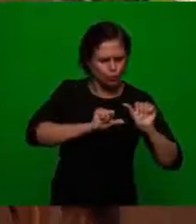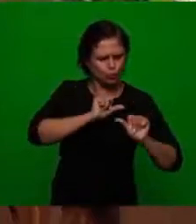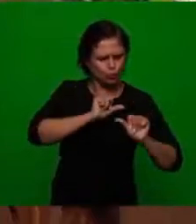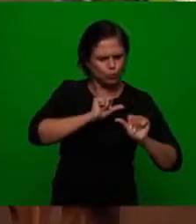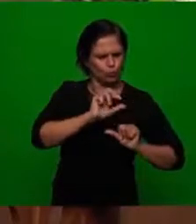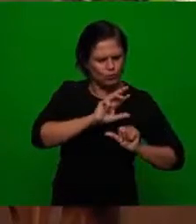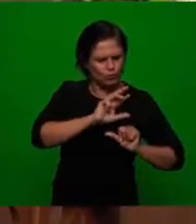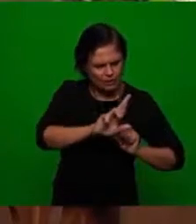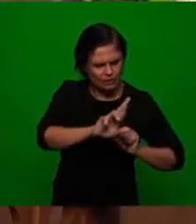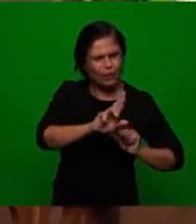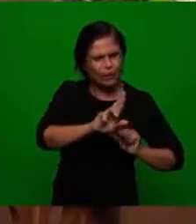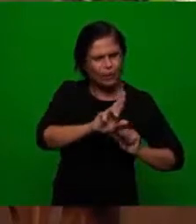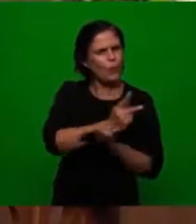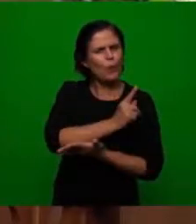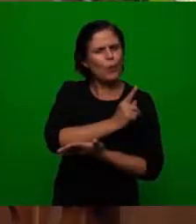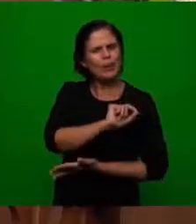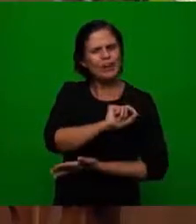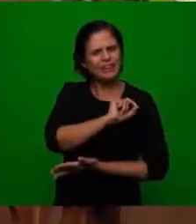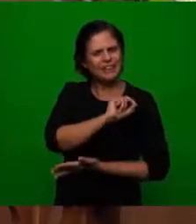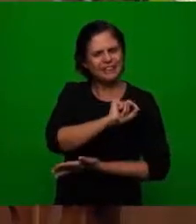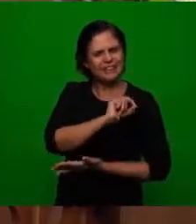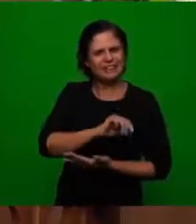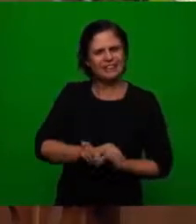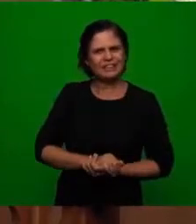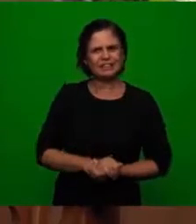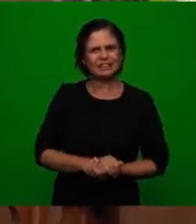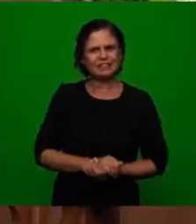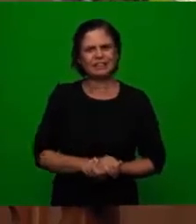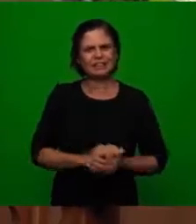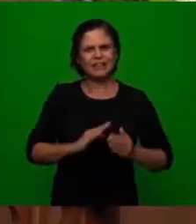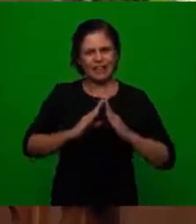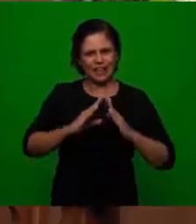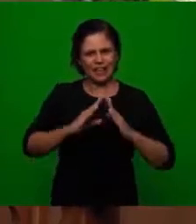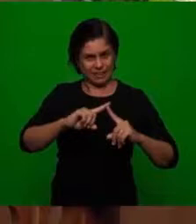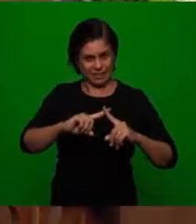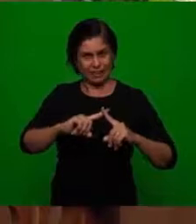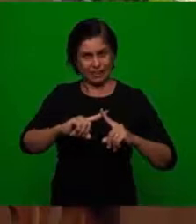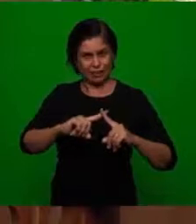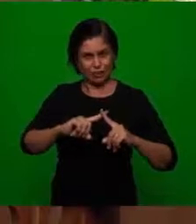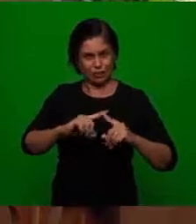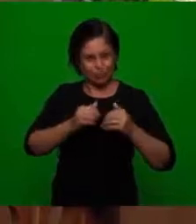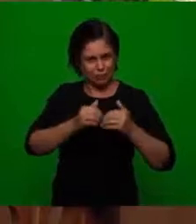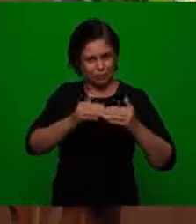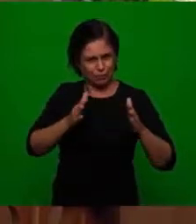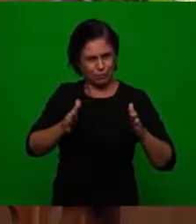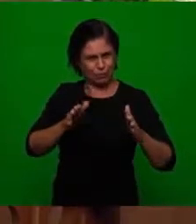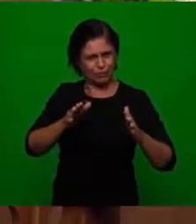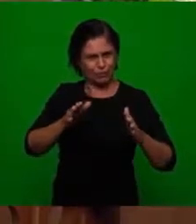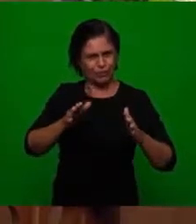what was happening was that the church was leaving a period of corruption